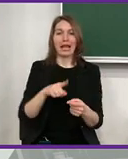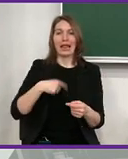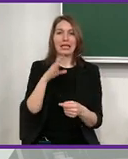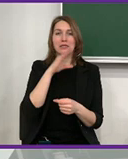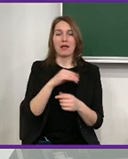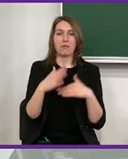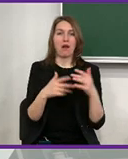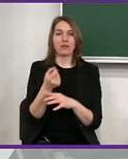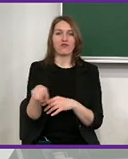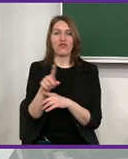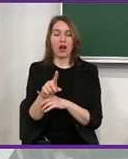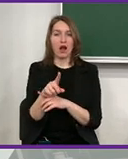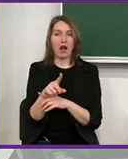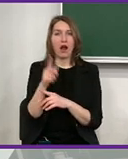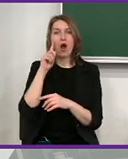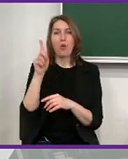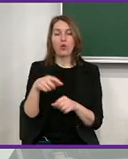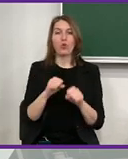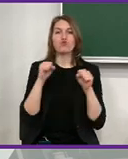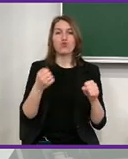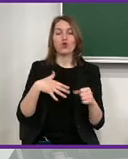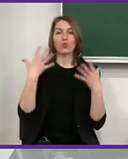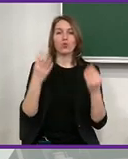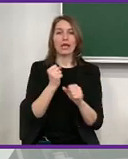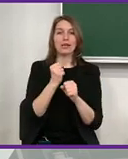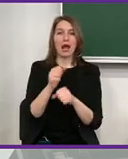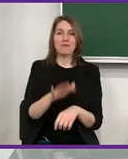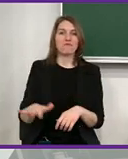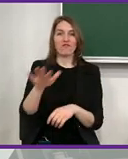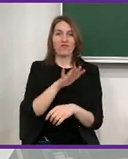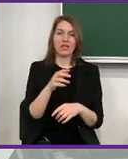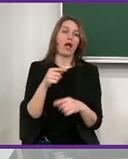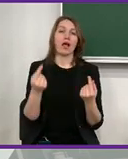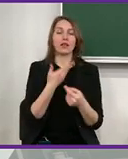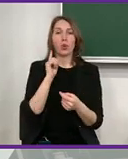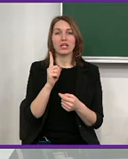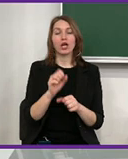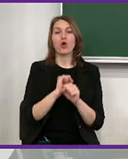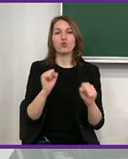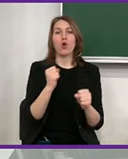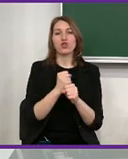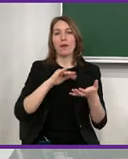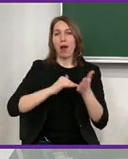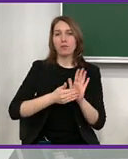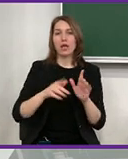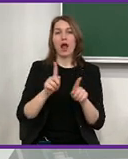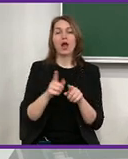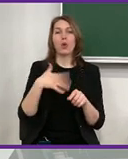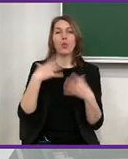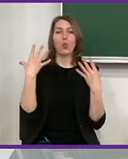on sustainability, on efficiency, on investment in construction, and on modern